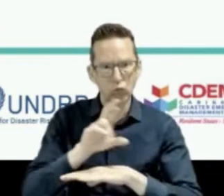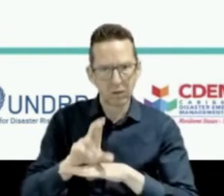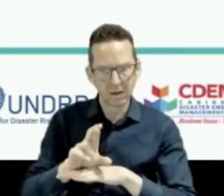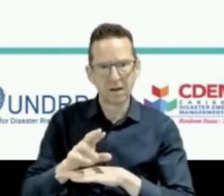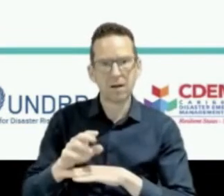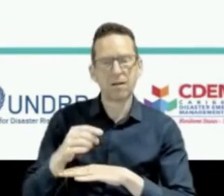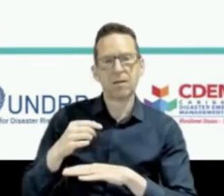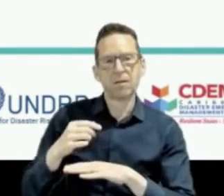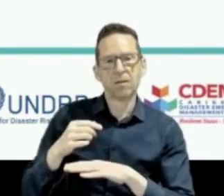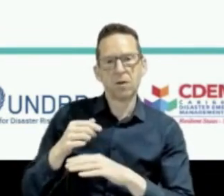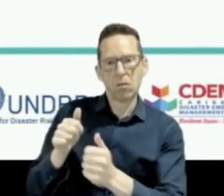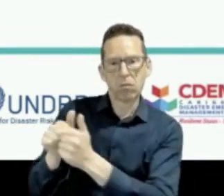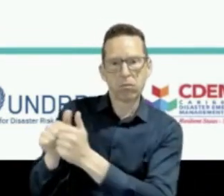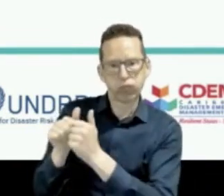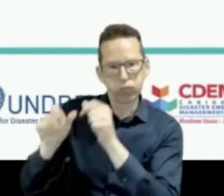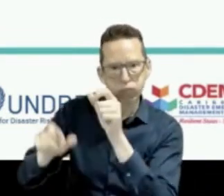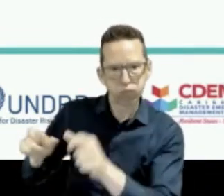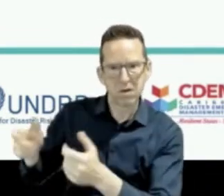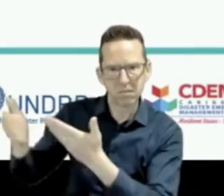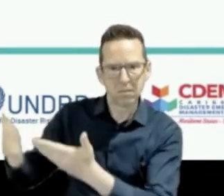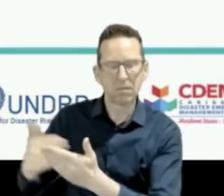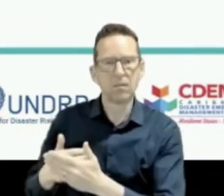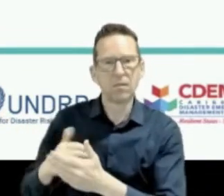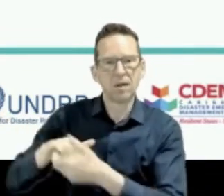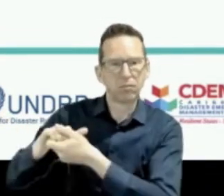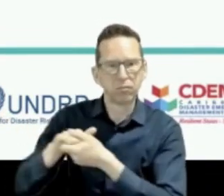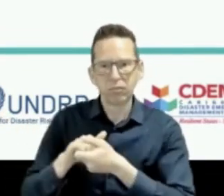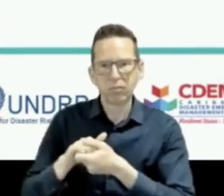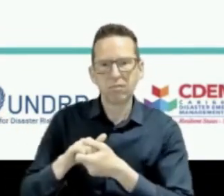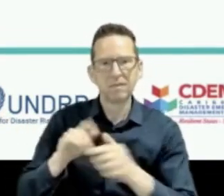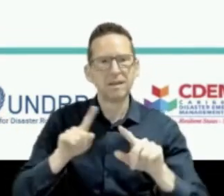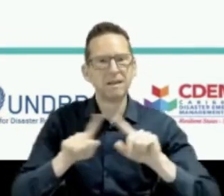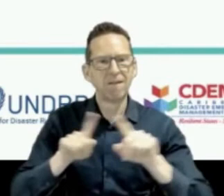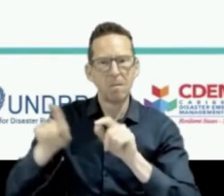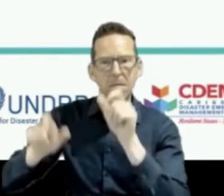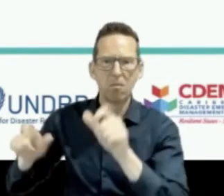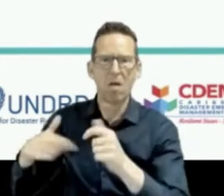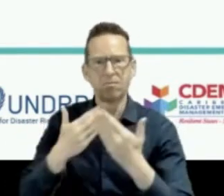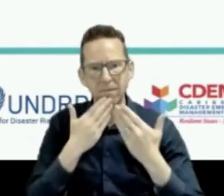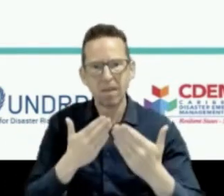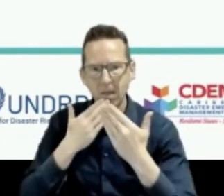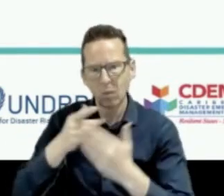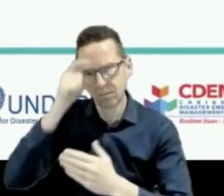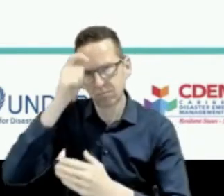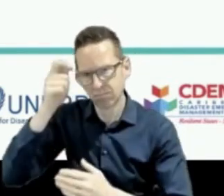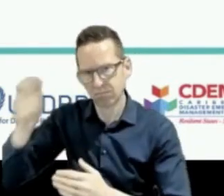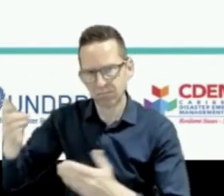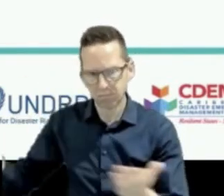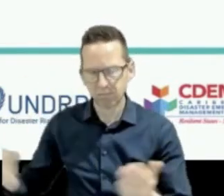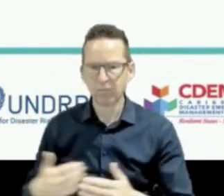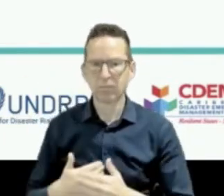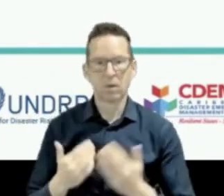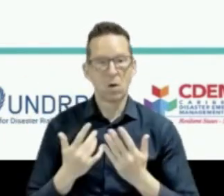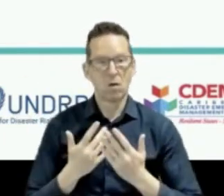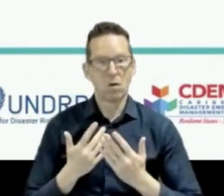Ron Holley and Dr. Marianne Cooper and Kim Lohr and John Jensenius and all the presenters at symposium and my